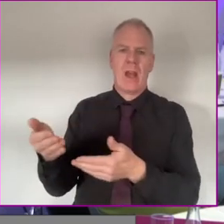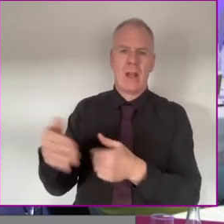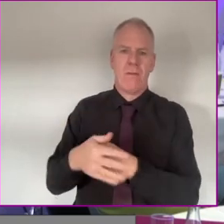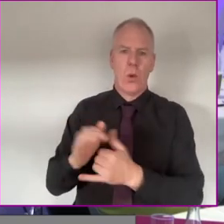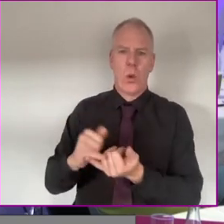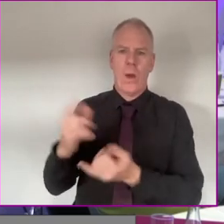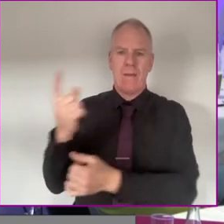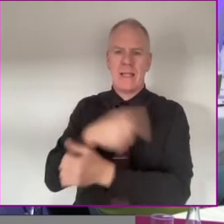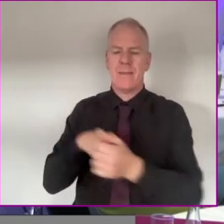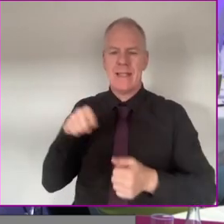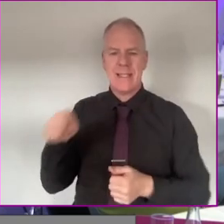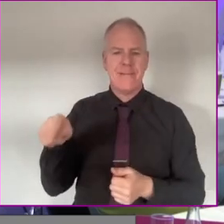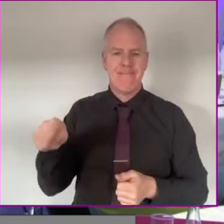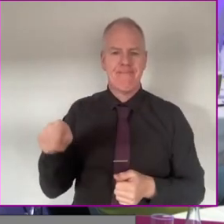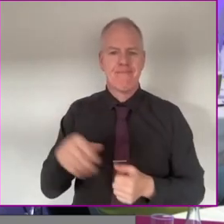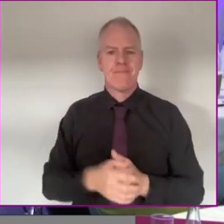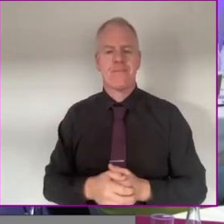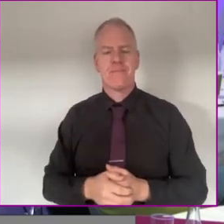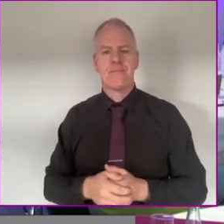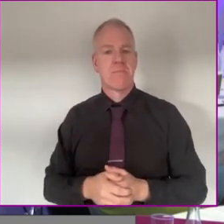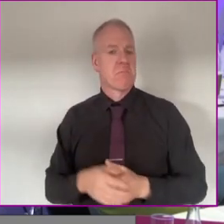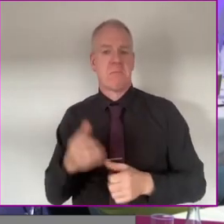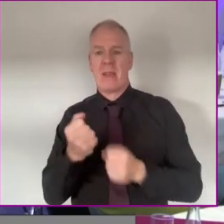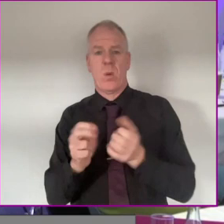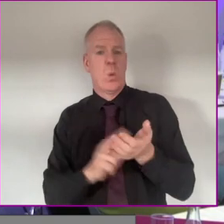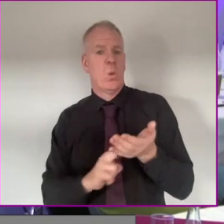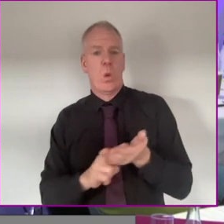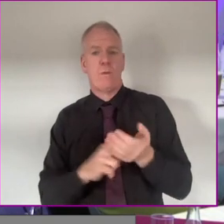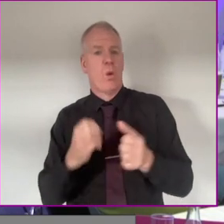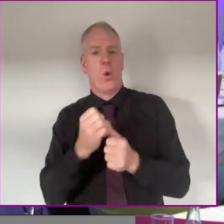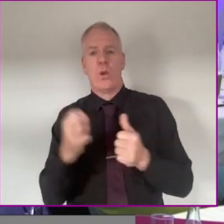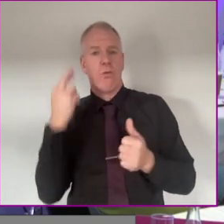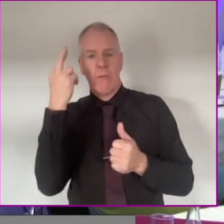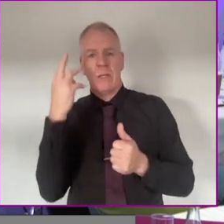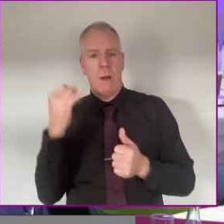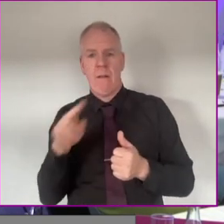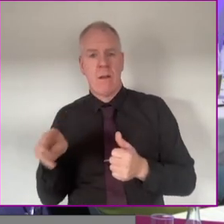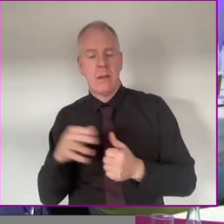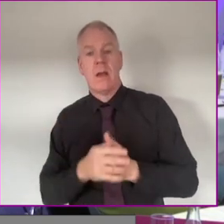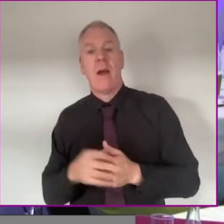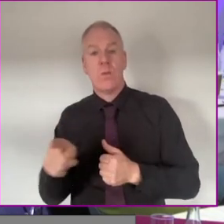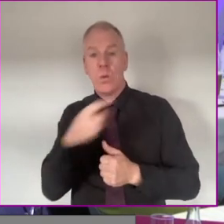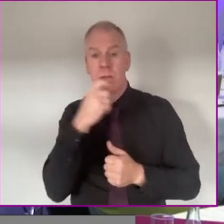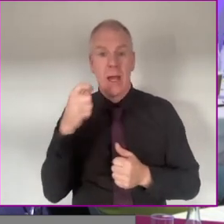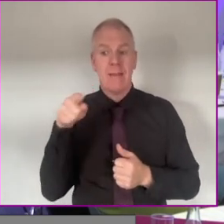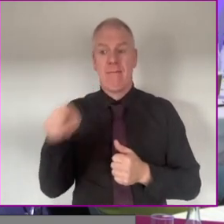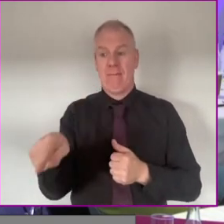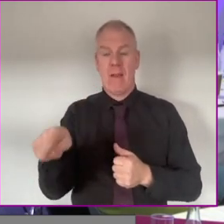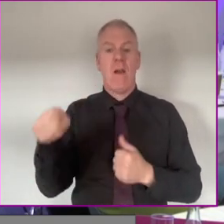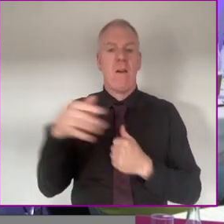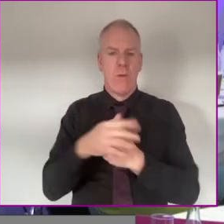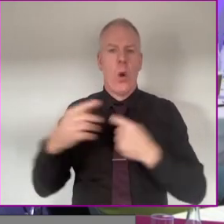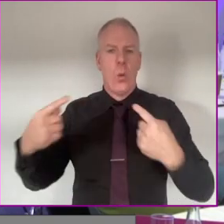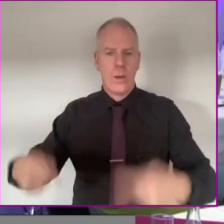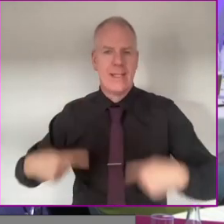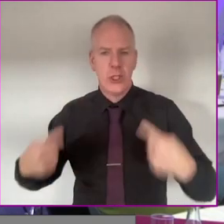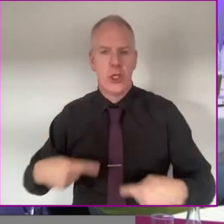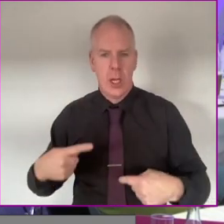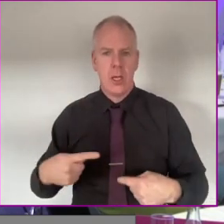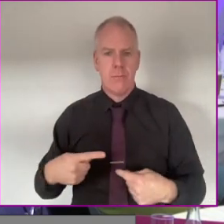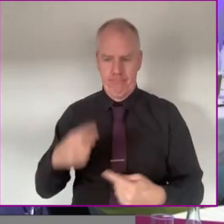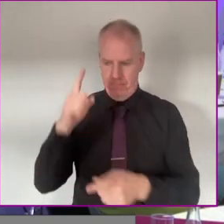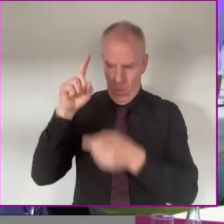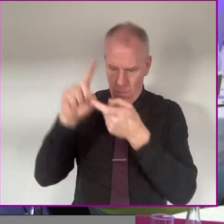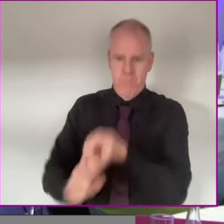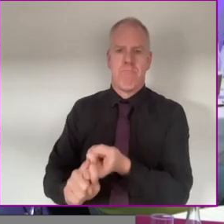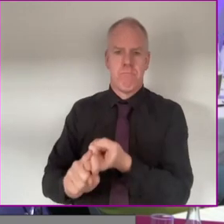being granted to people with disabilities. And they wouldn't be used for other purposes because if you say this is a space for a wheelchair